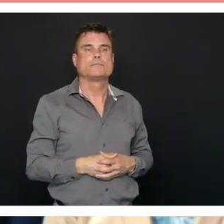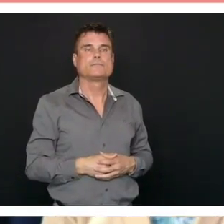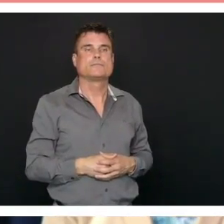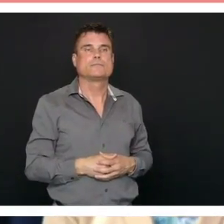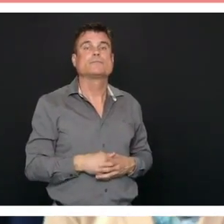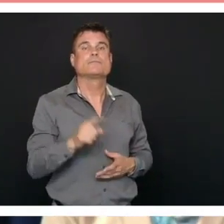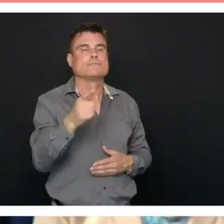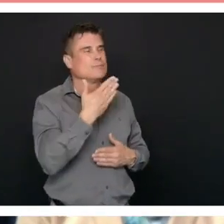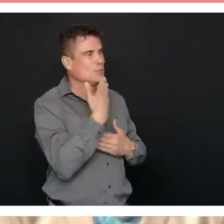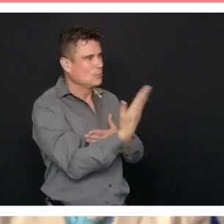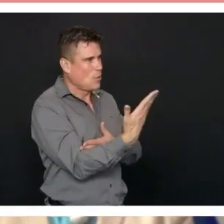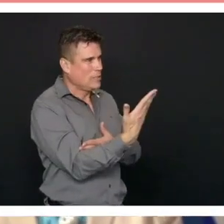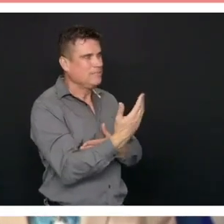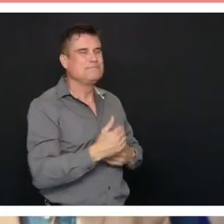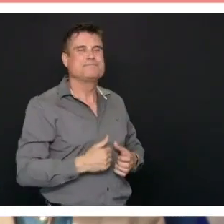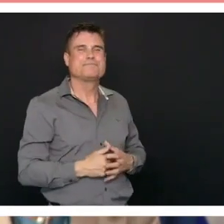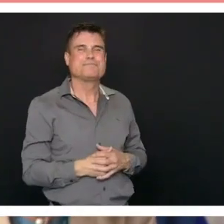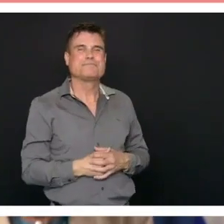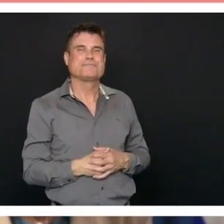Good morning.